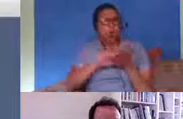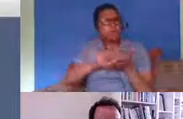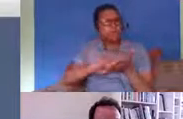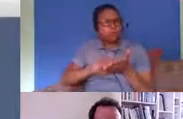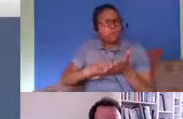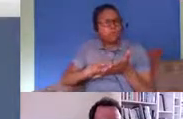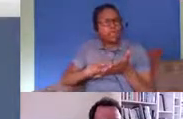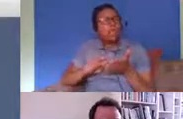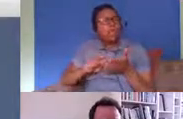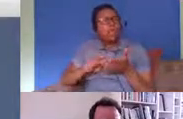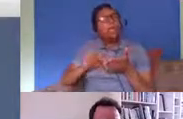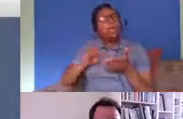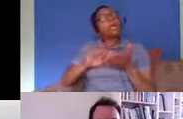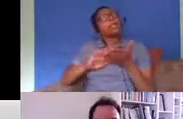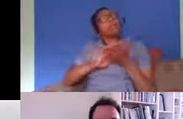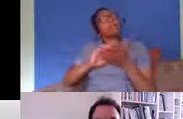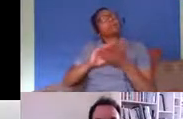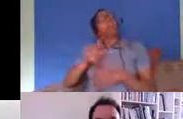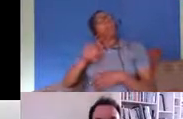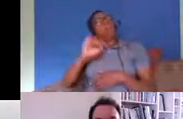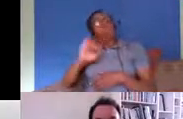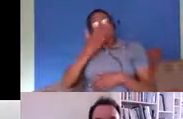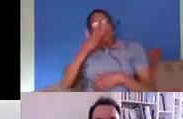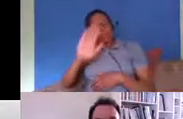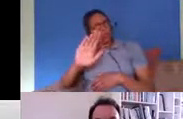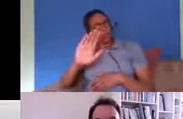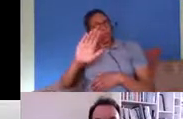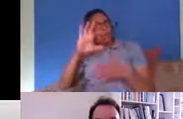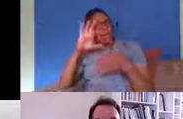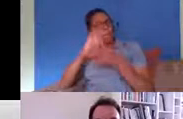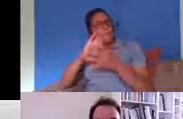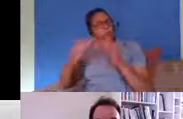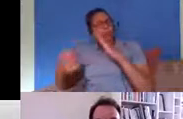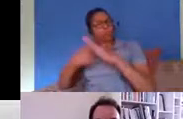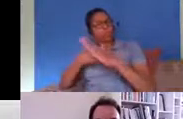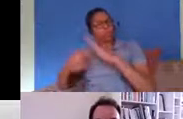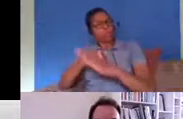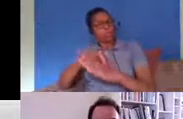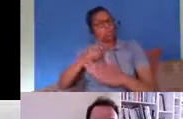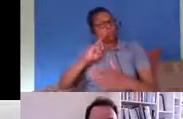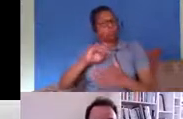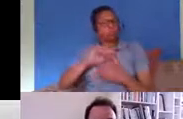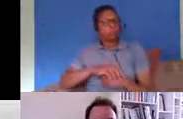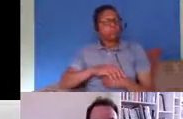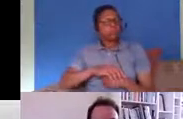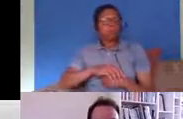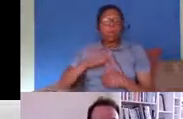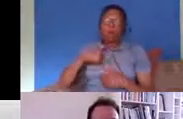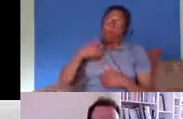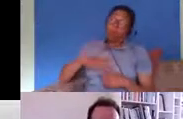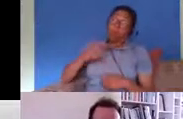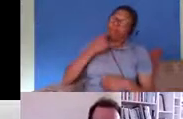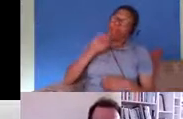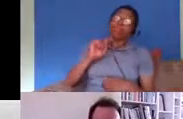response to migration generally and um i'm going to um suggest here that